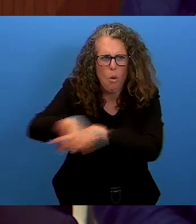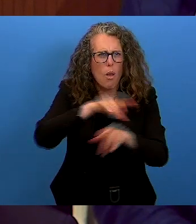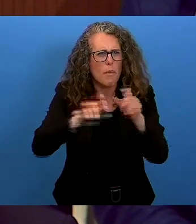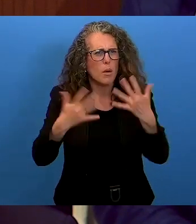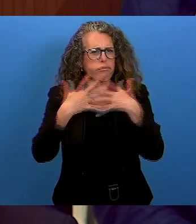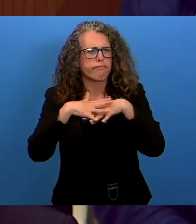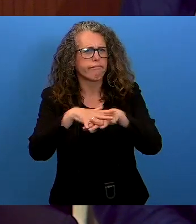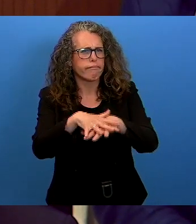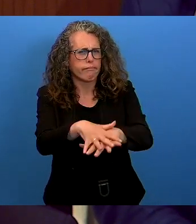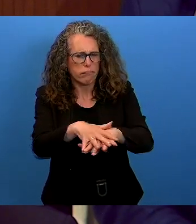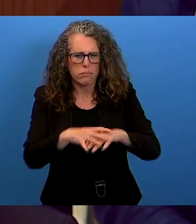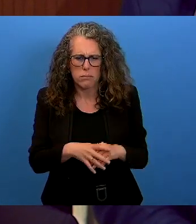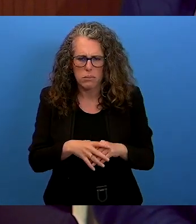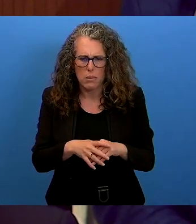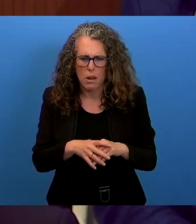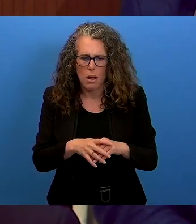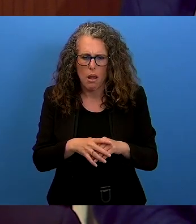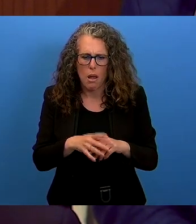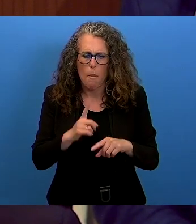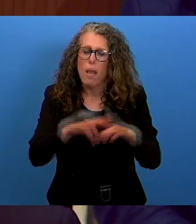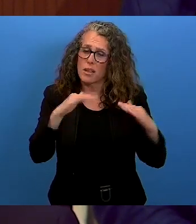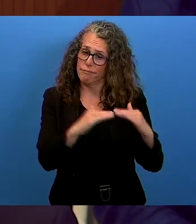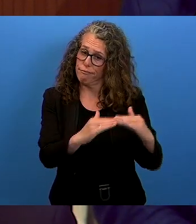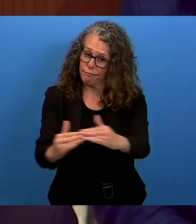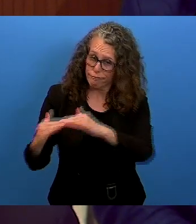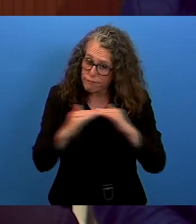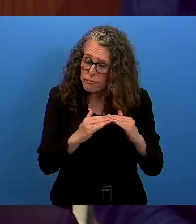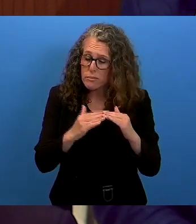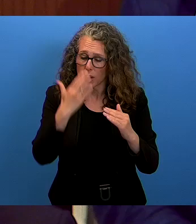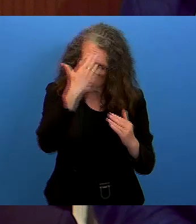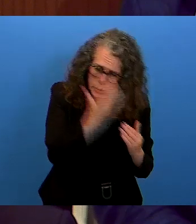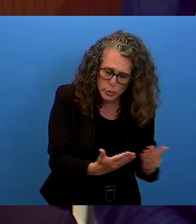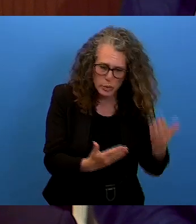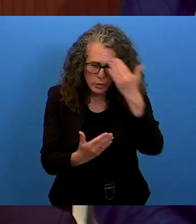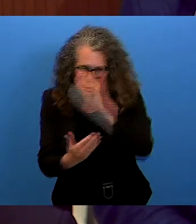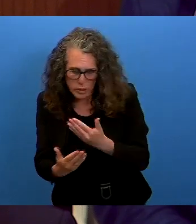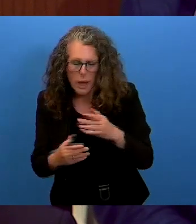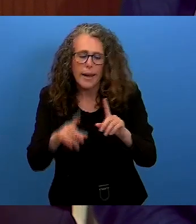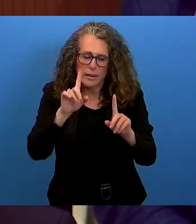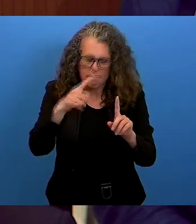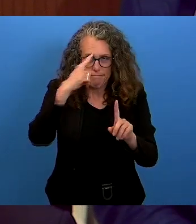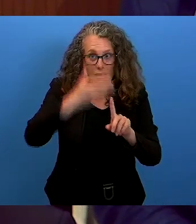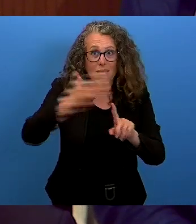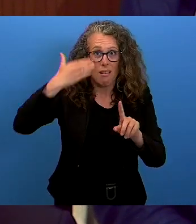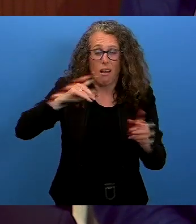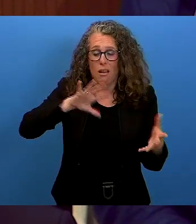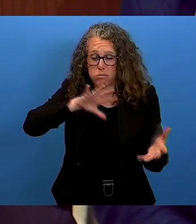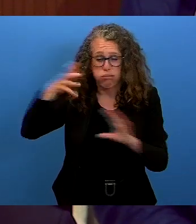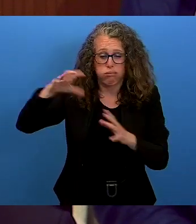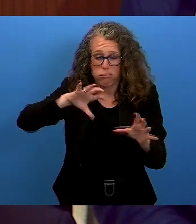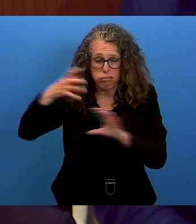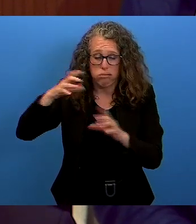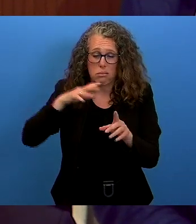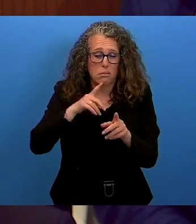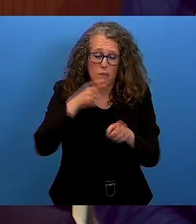on mutually agreed and just terms, overcoming legacies of historical injustice. This sort